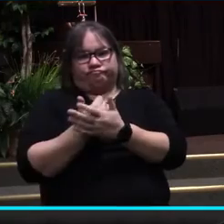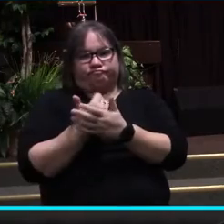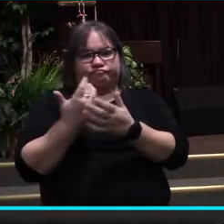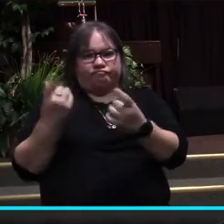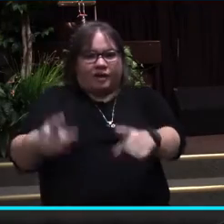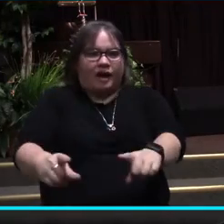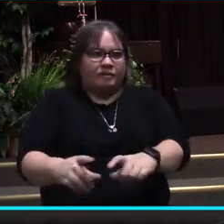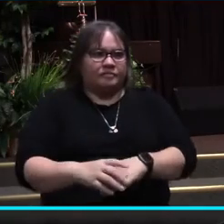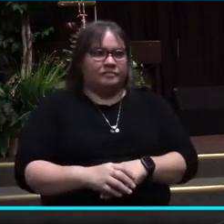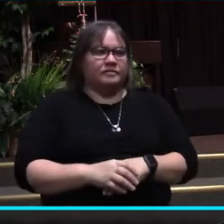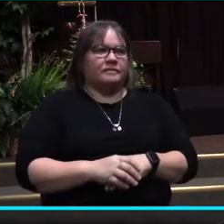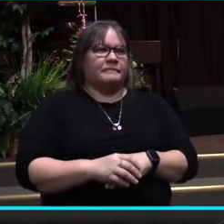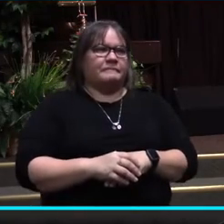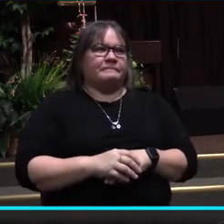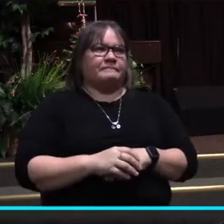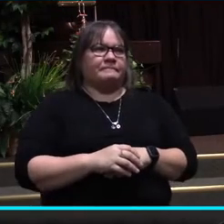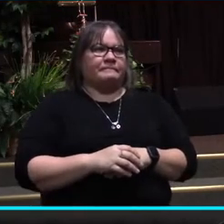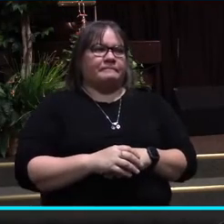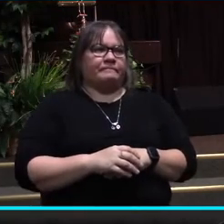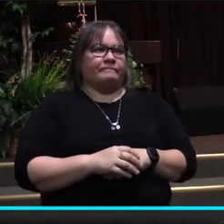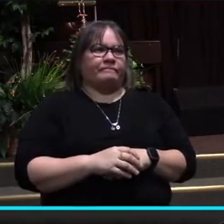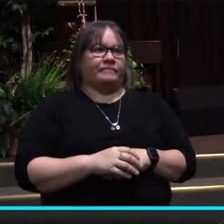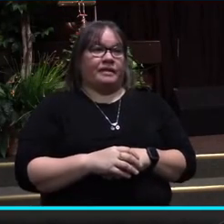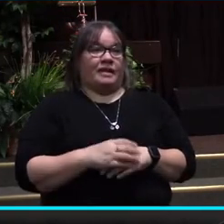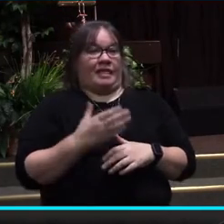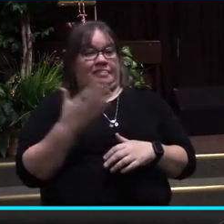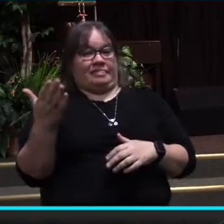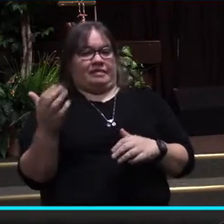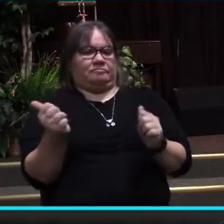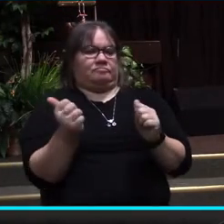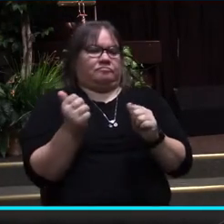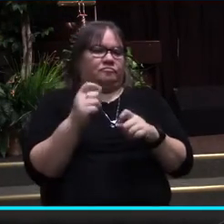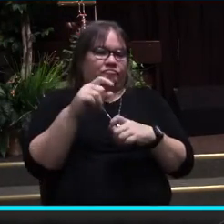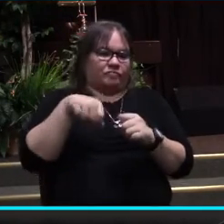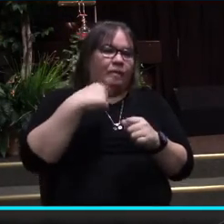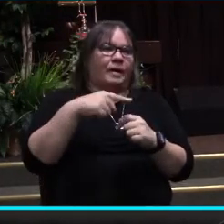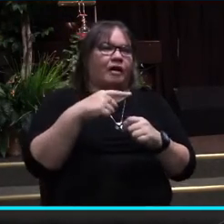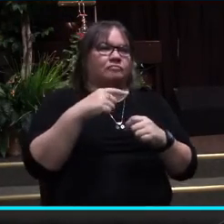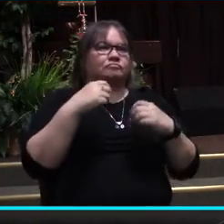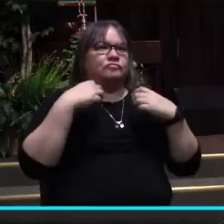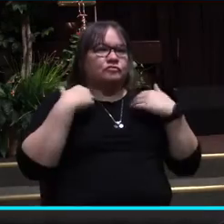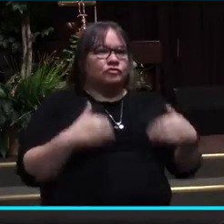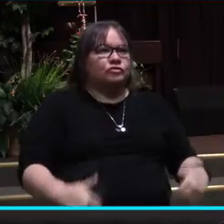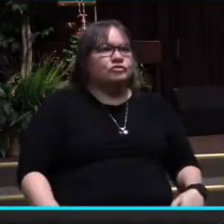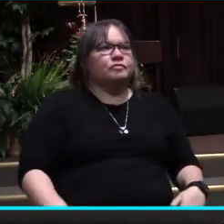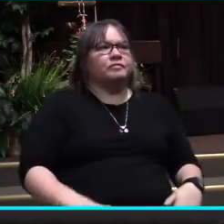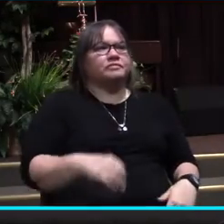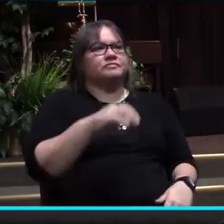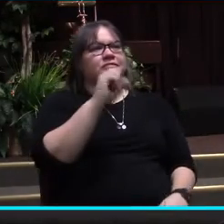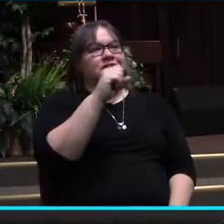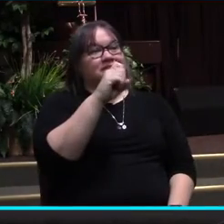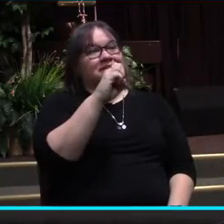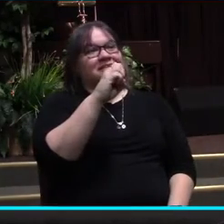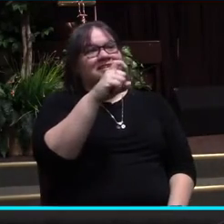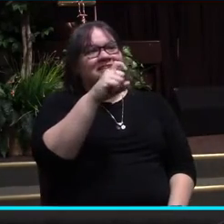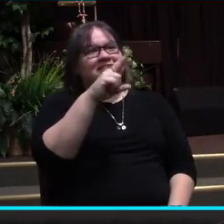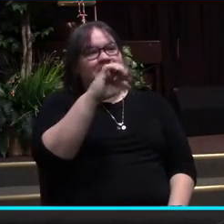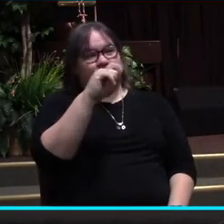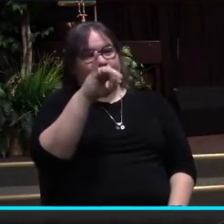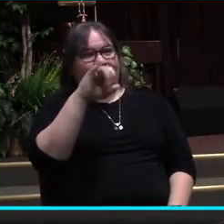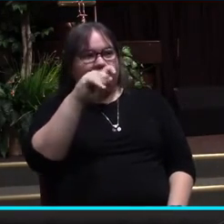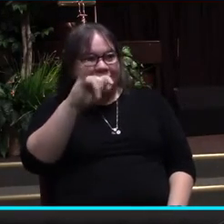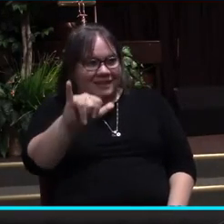especially issues as they relate to human sexuality, the use